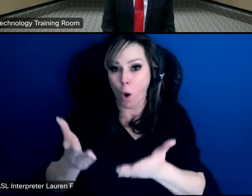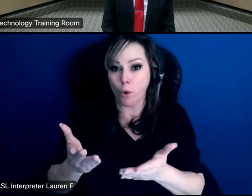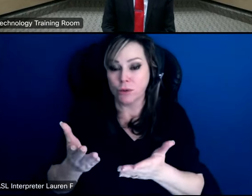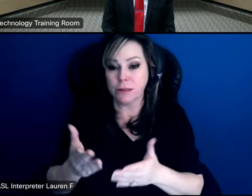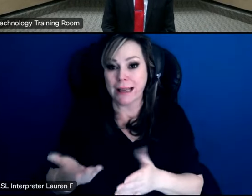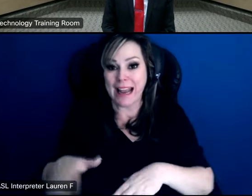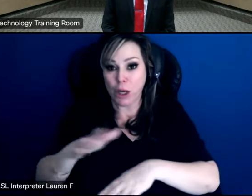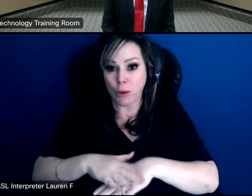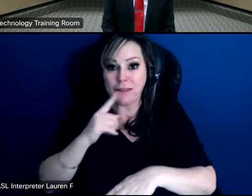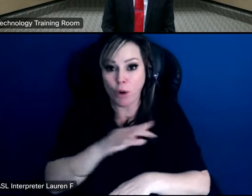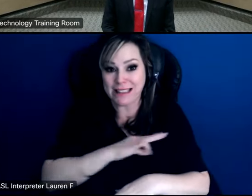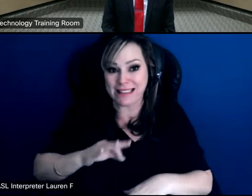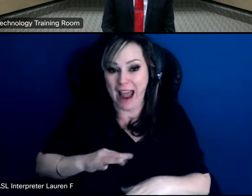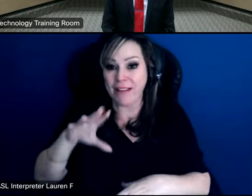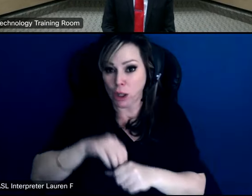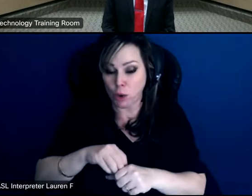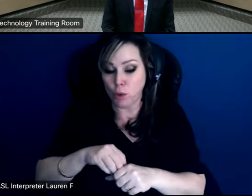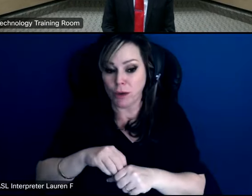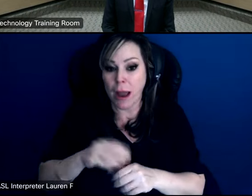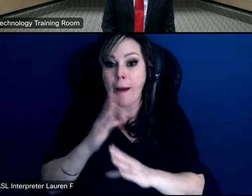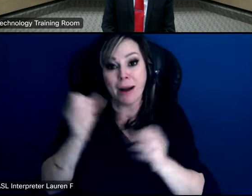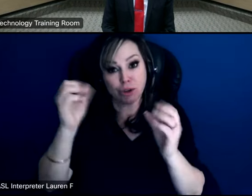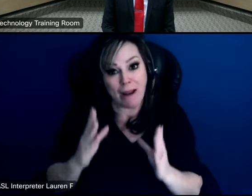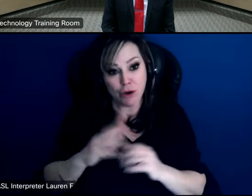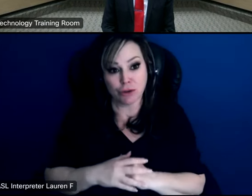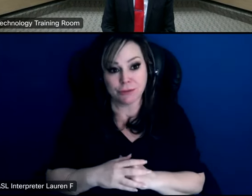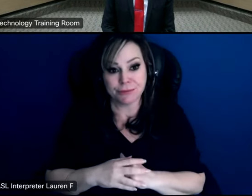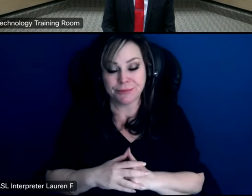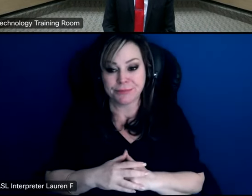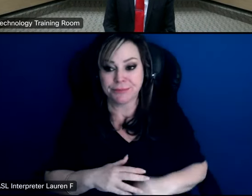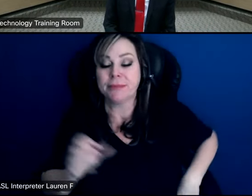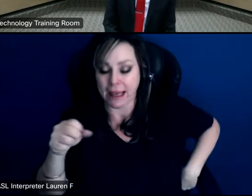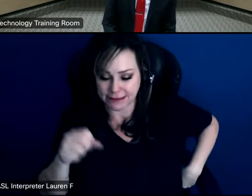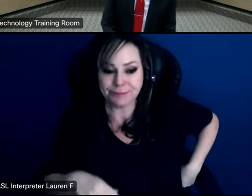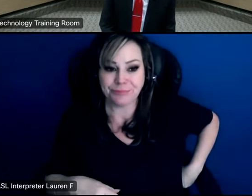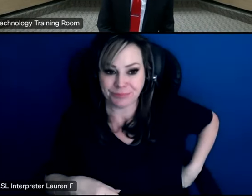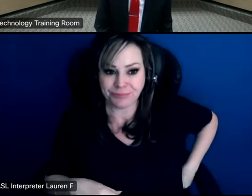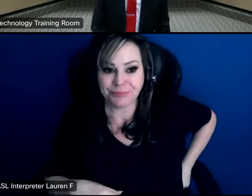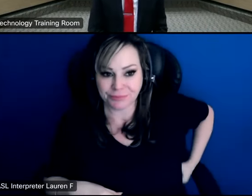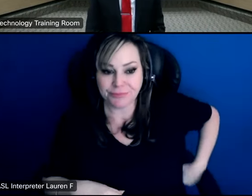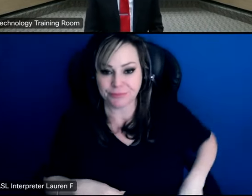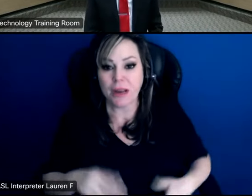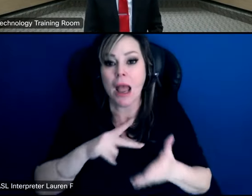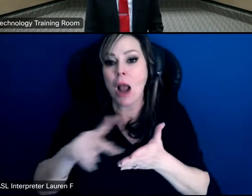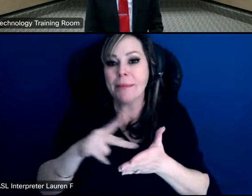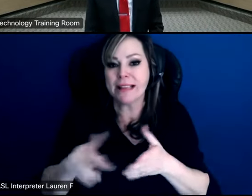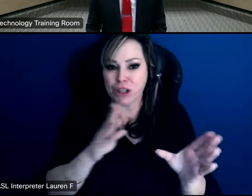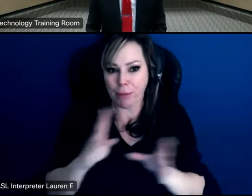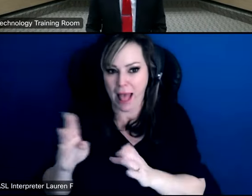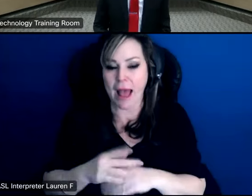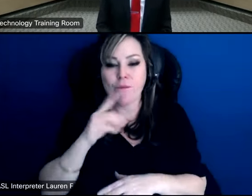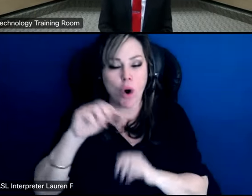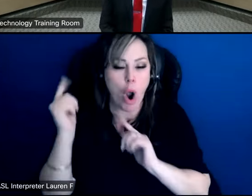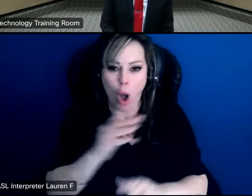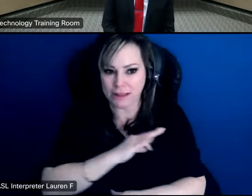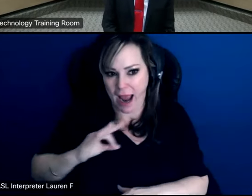increase for staff members include bus drivers as well yes it does and so those compensation is for